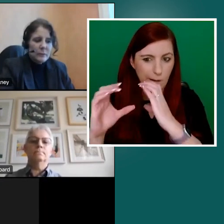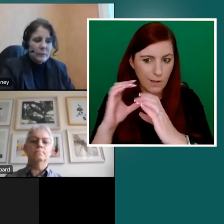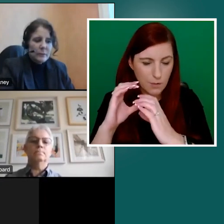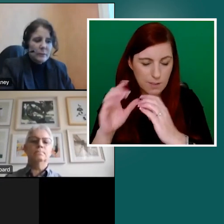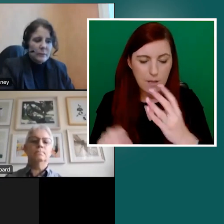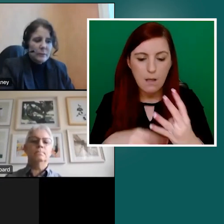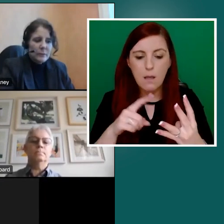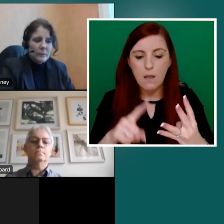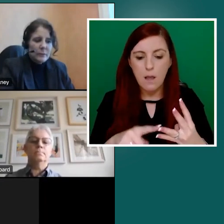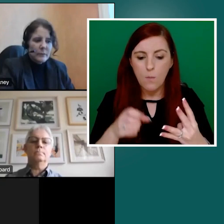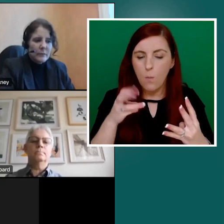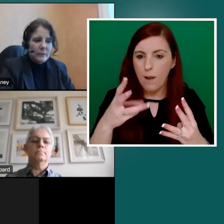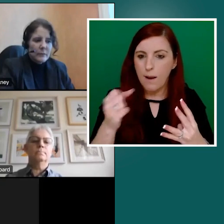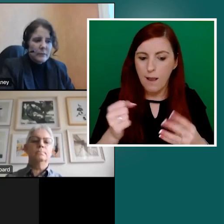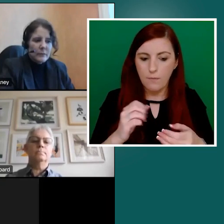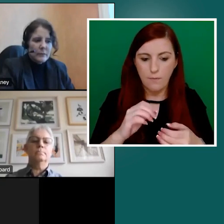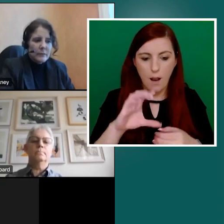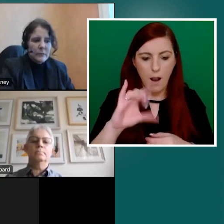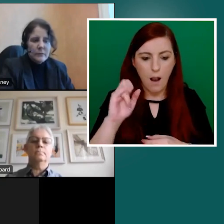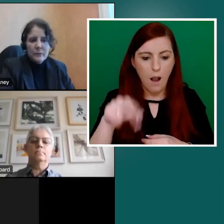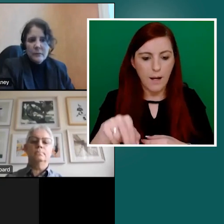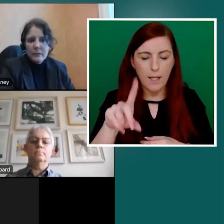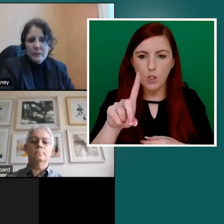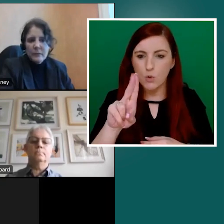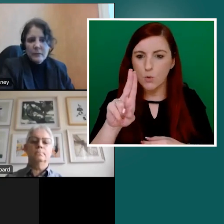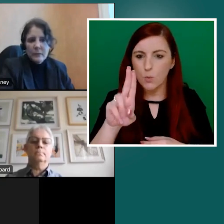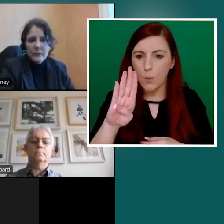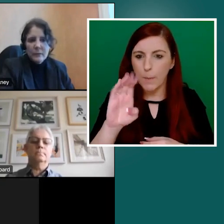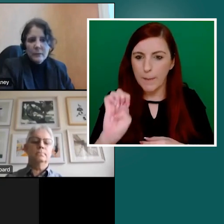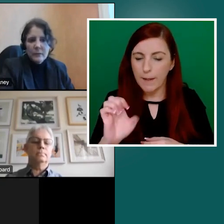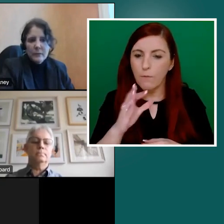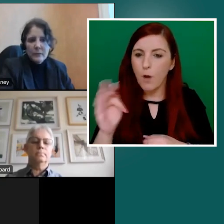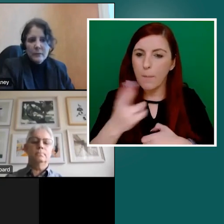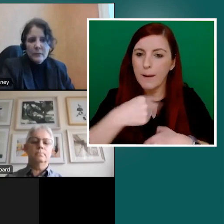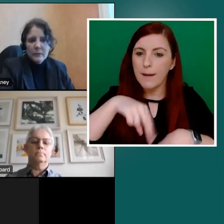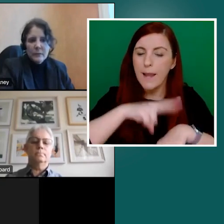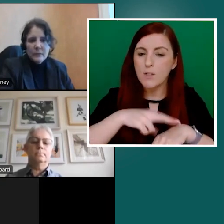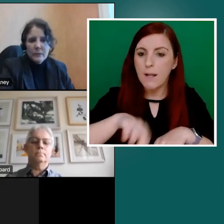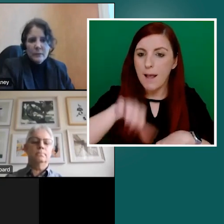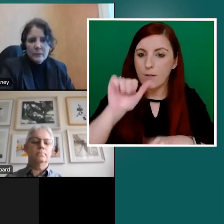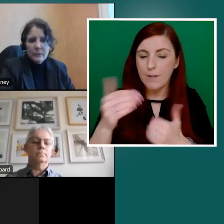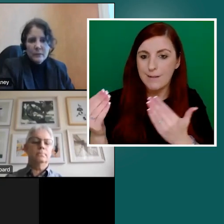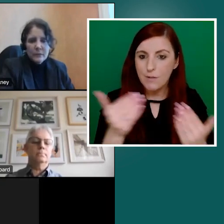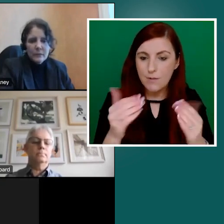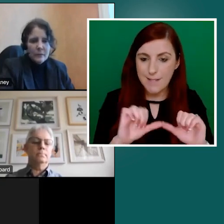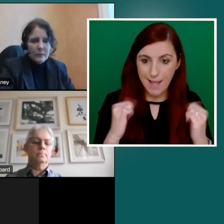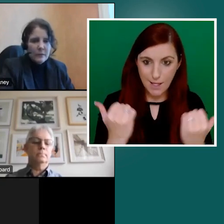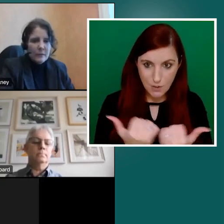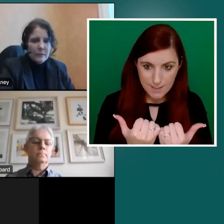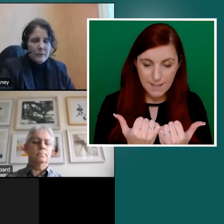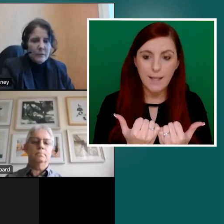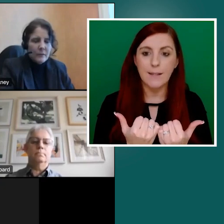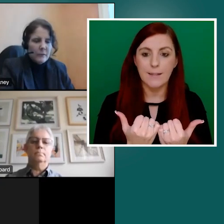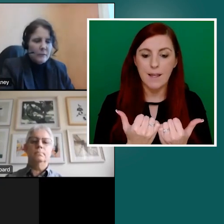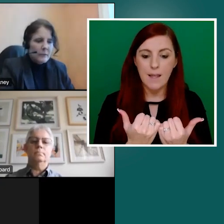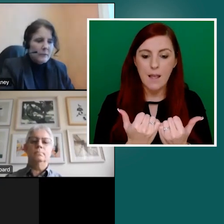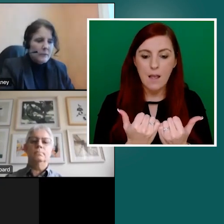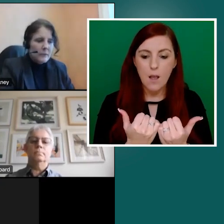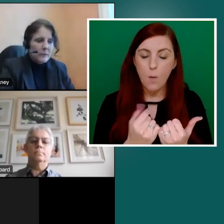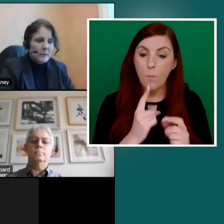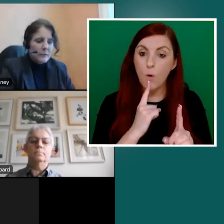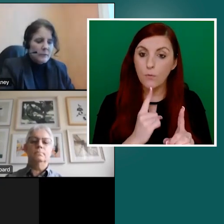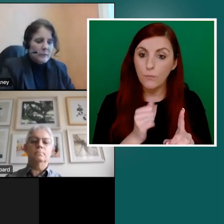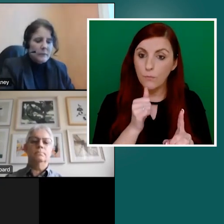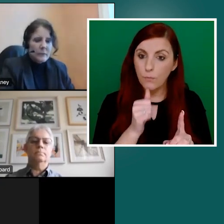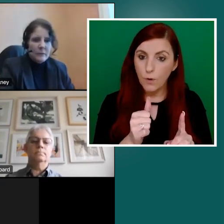have Colleen Duby from the National Adult Literacy Agency. do beg your pardon. But before